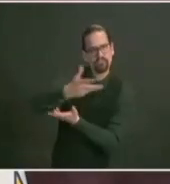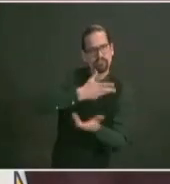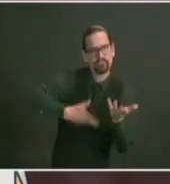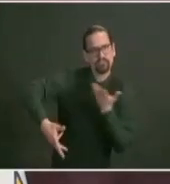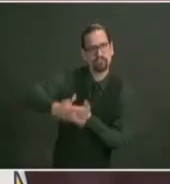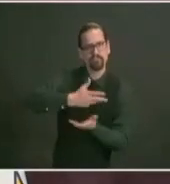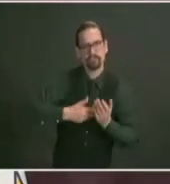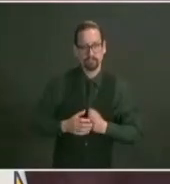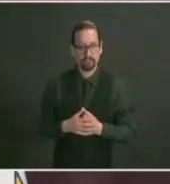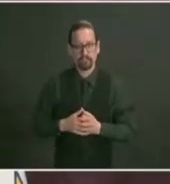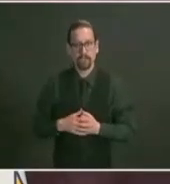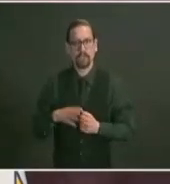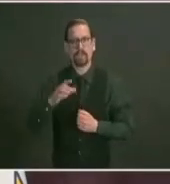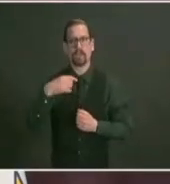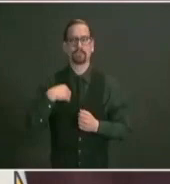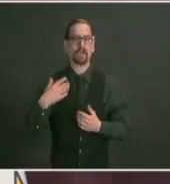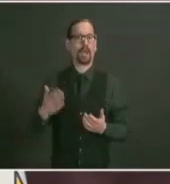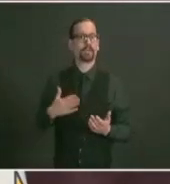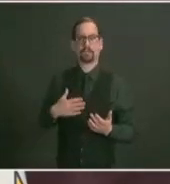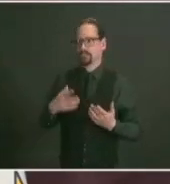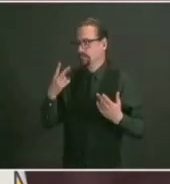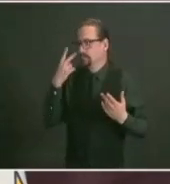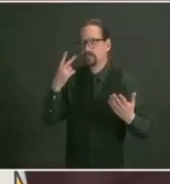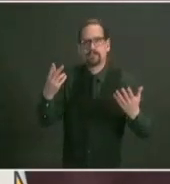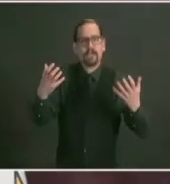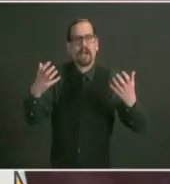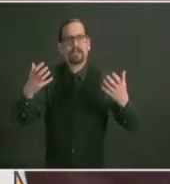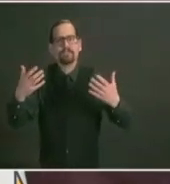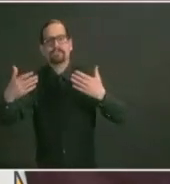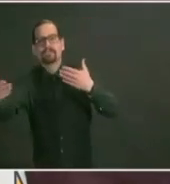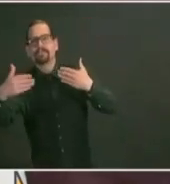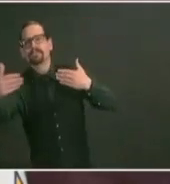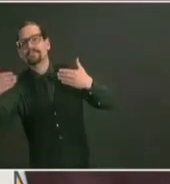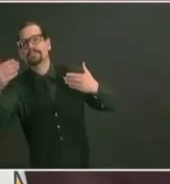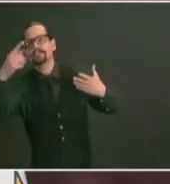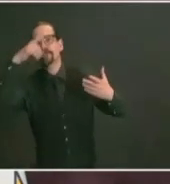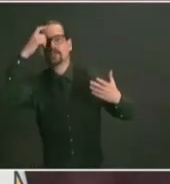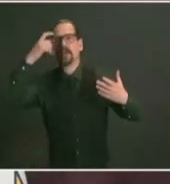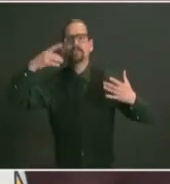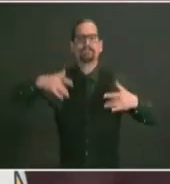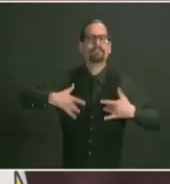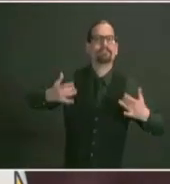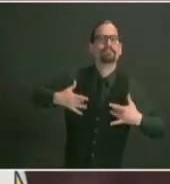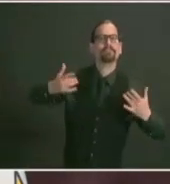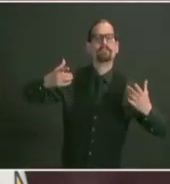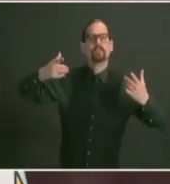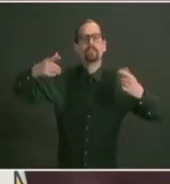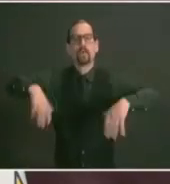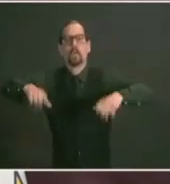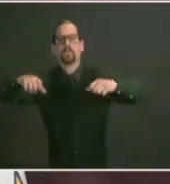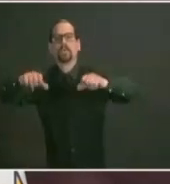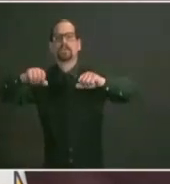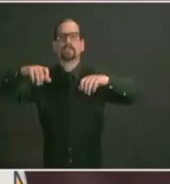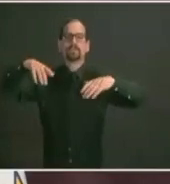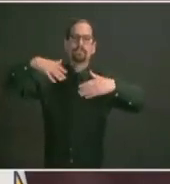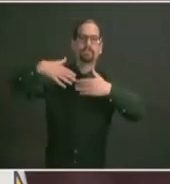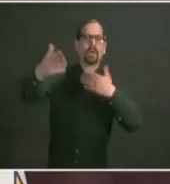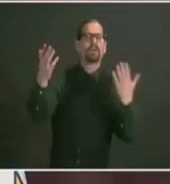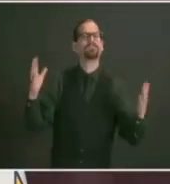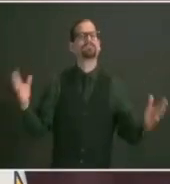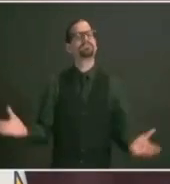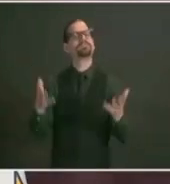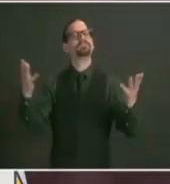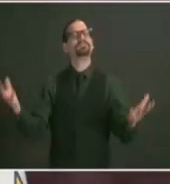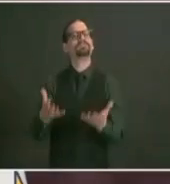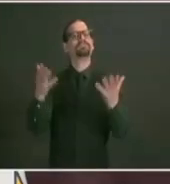and that uh the future looks bright uh we expect that during the summer larger events uh